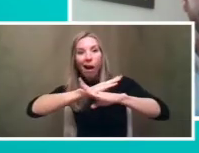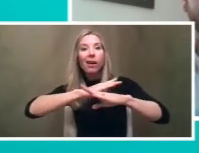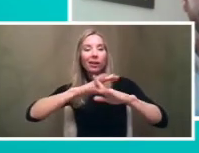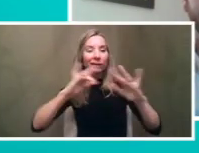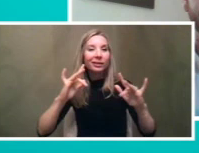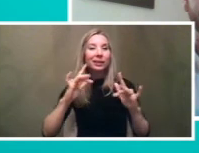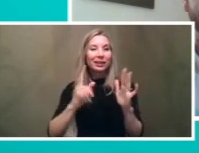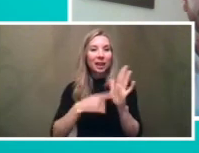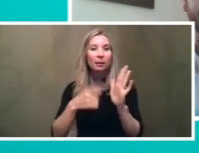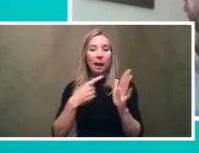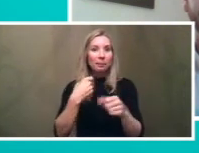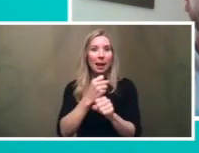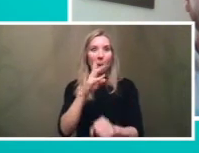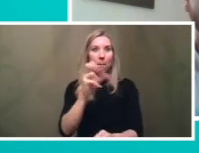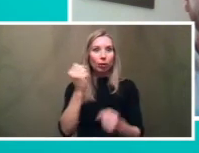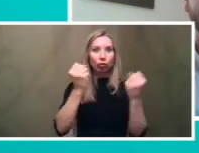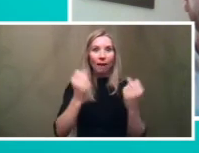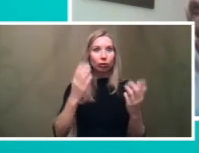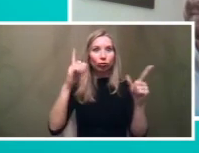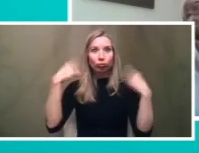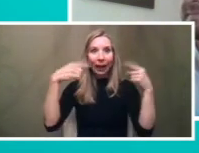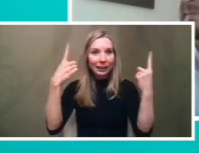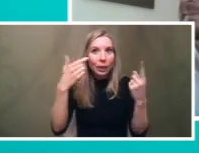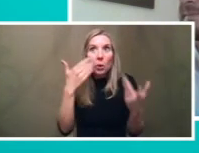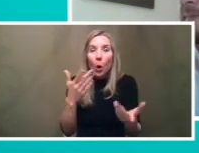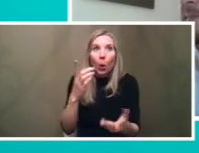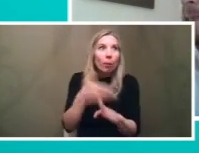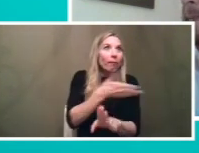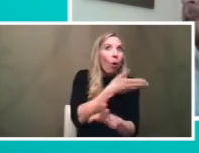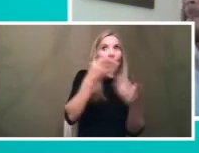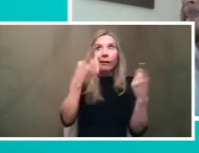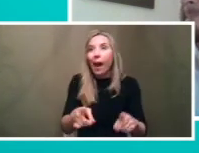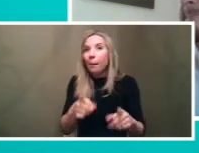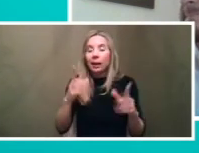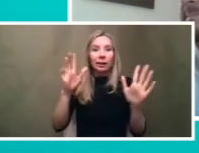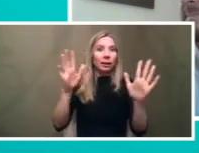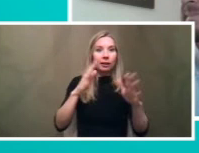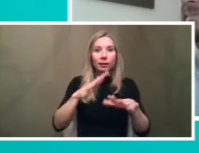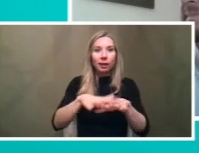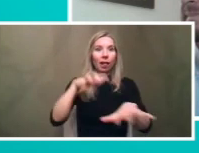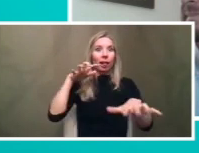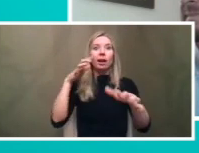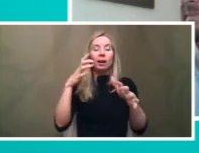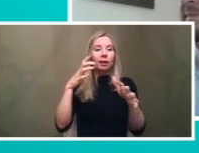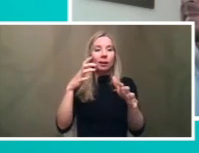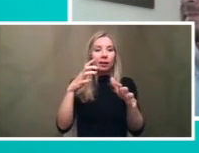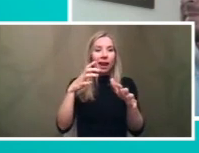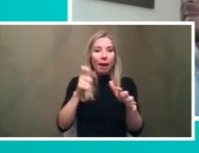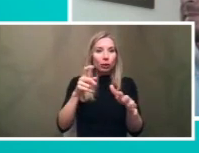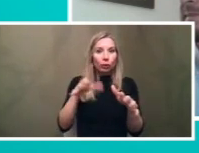operators crazy because they don't always know in advance when those things are happening so they have to find another route